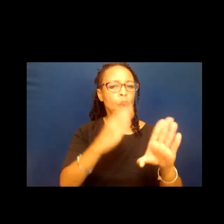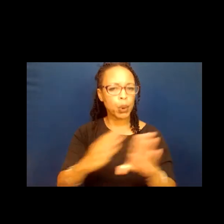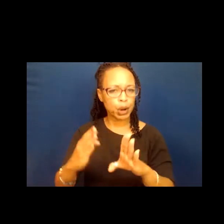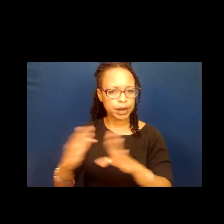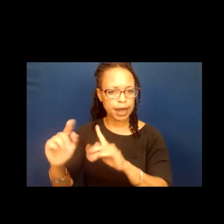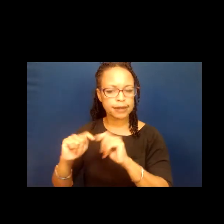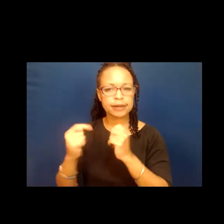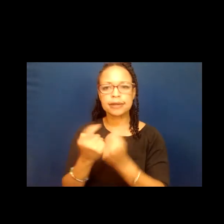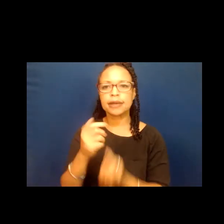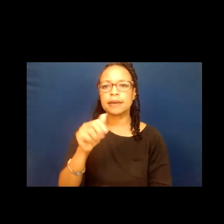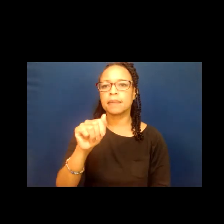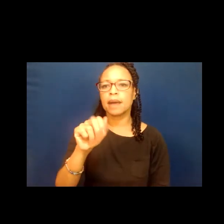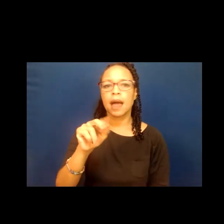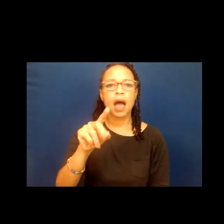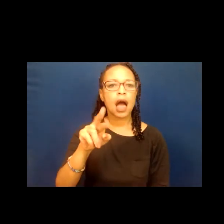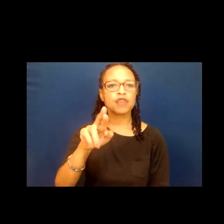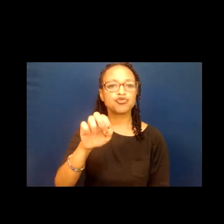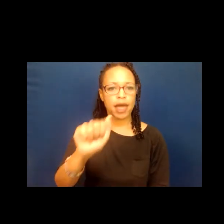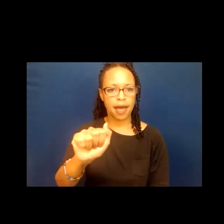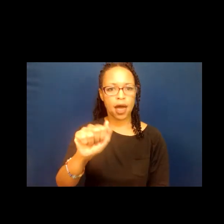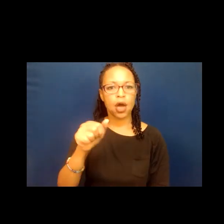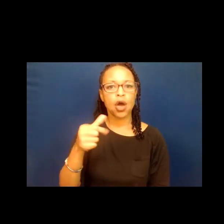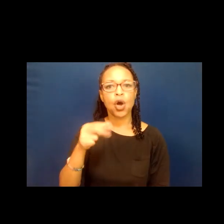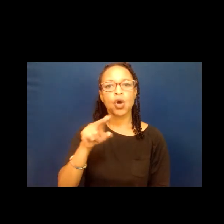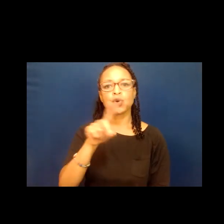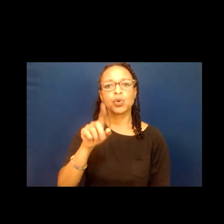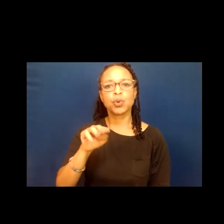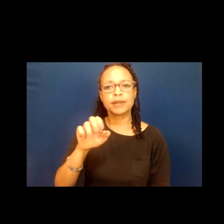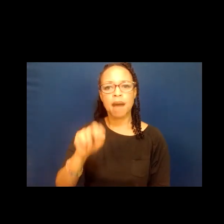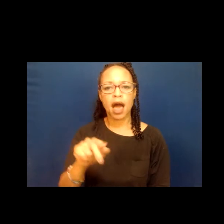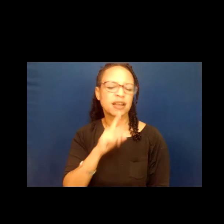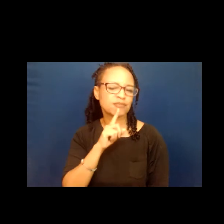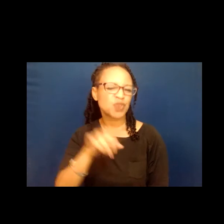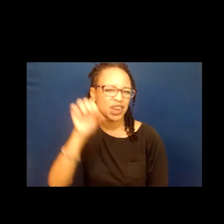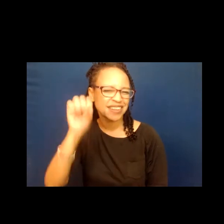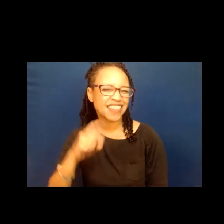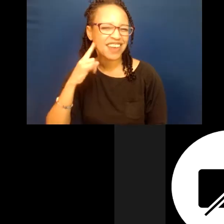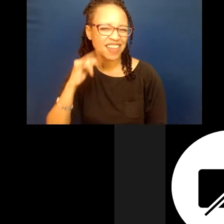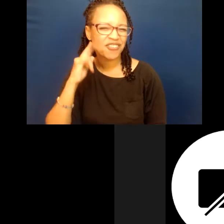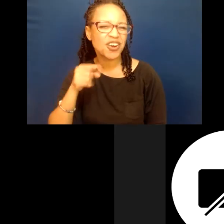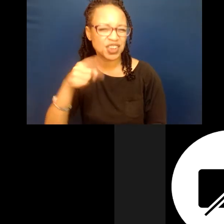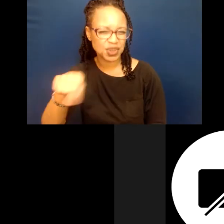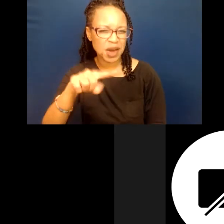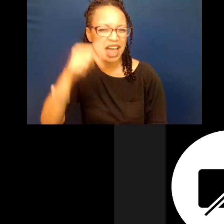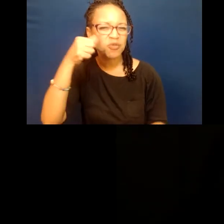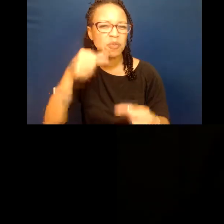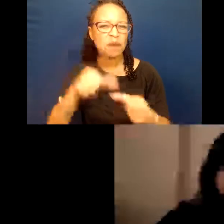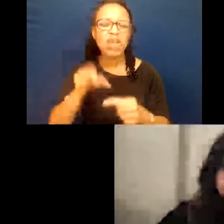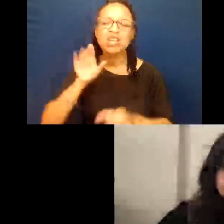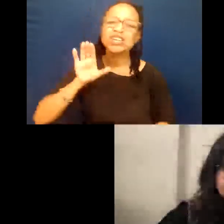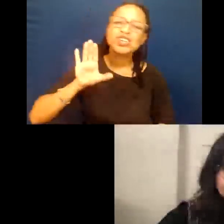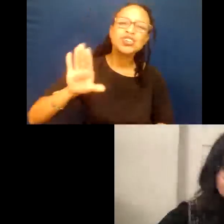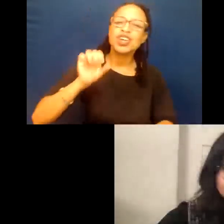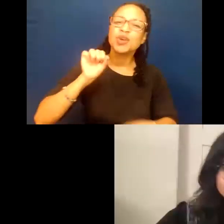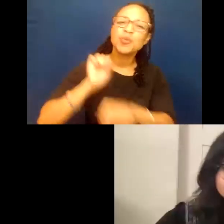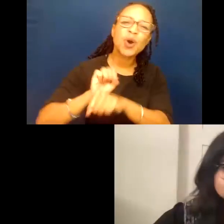Andrea Guzman. I'm sure those of you in Southern California will remember Andrea. She worked her heart out in